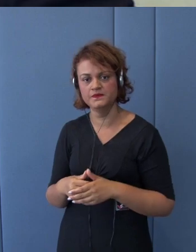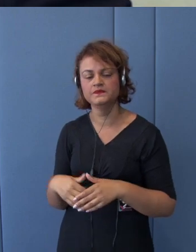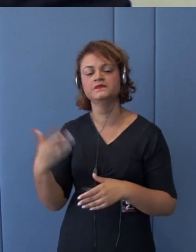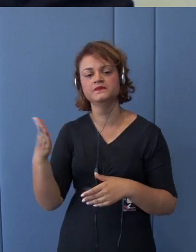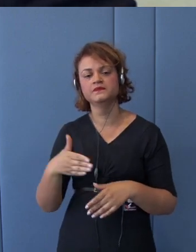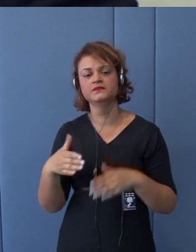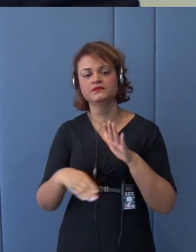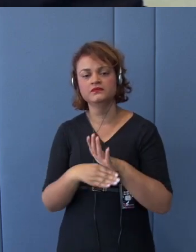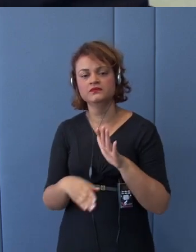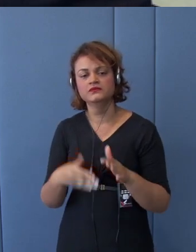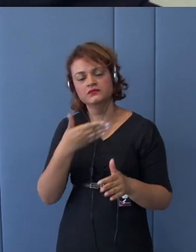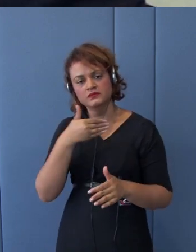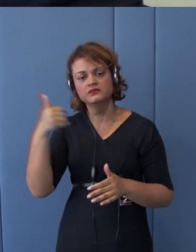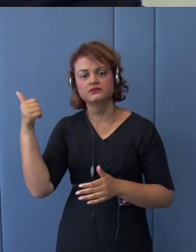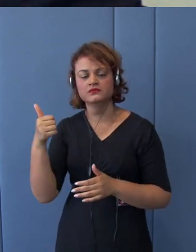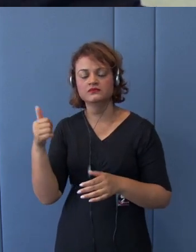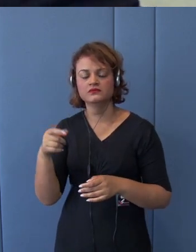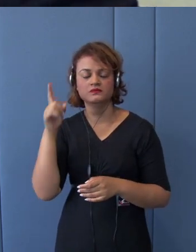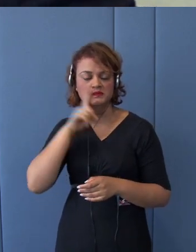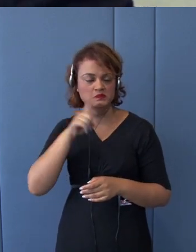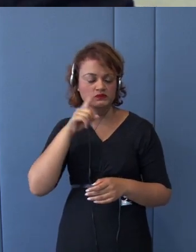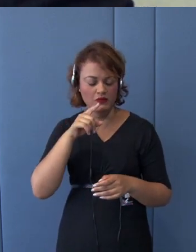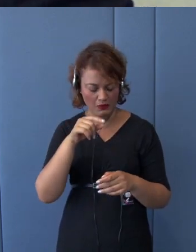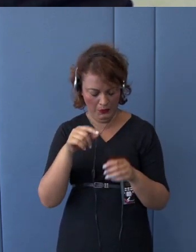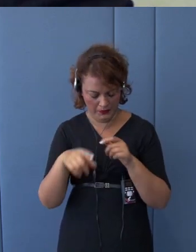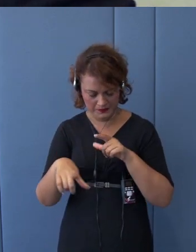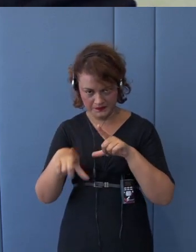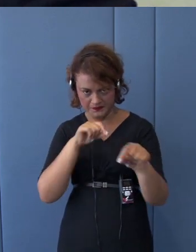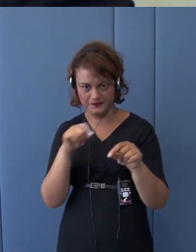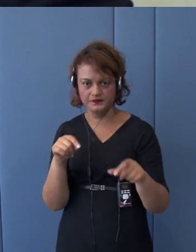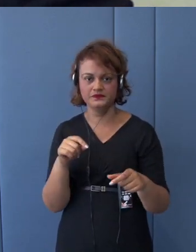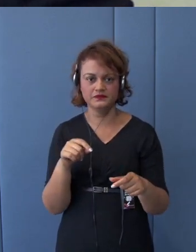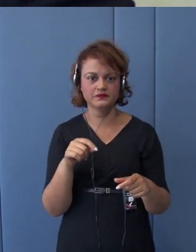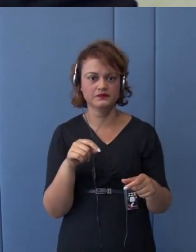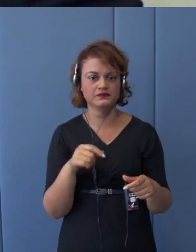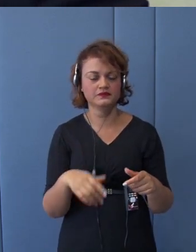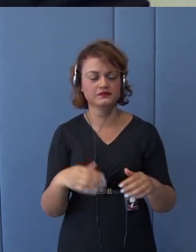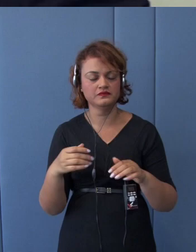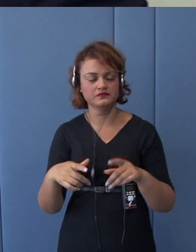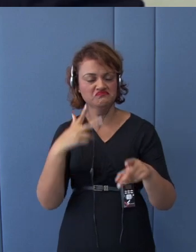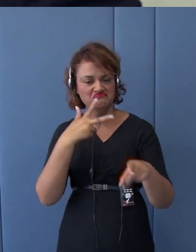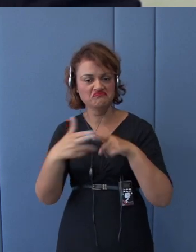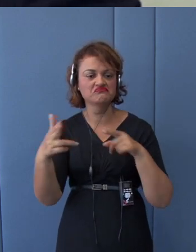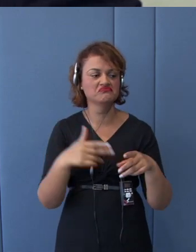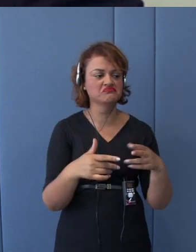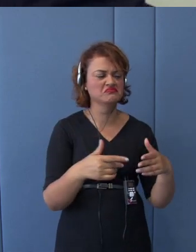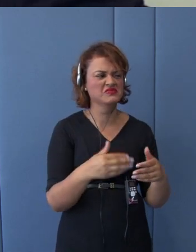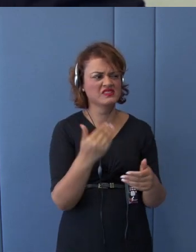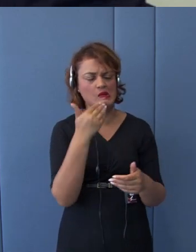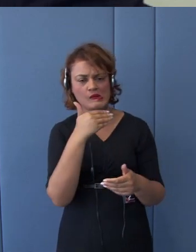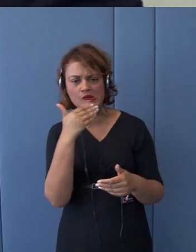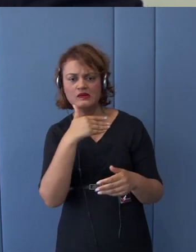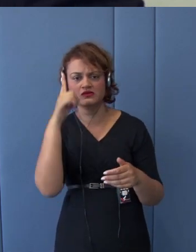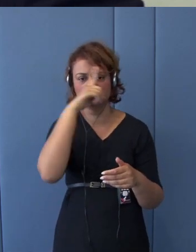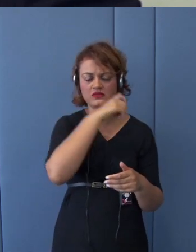the U.S., wherever we had the trade difficulties or trade frictions, we could